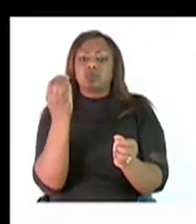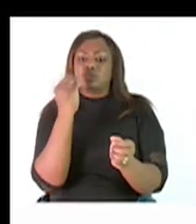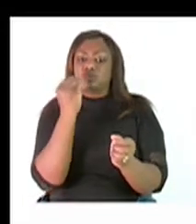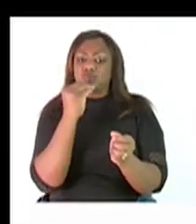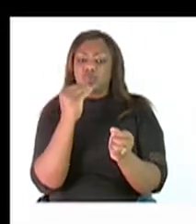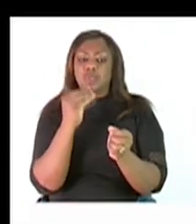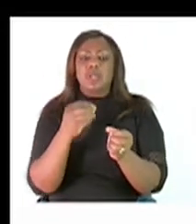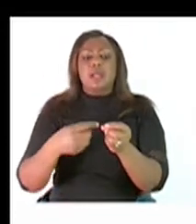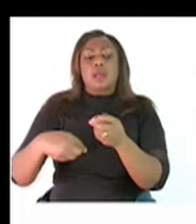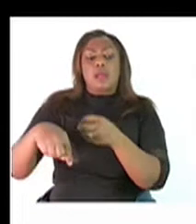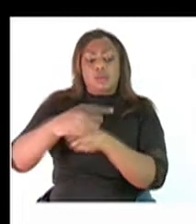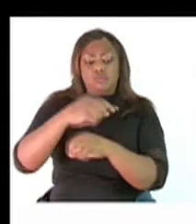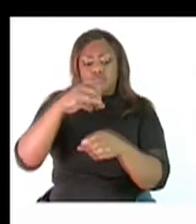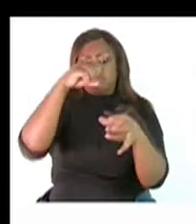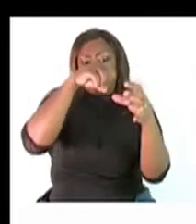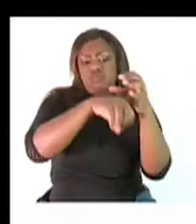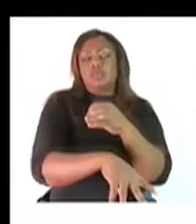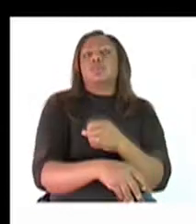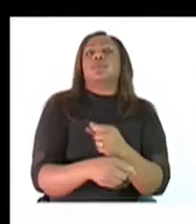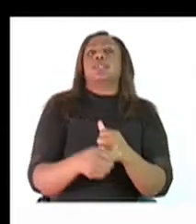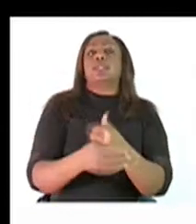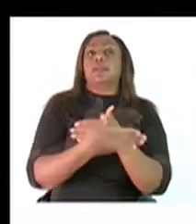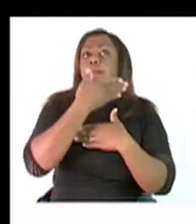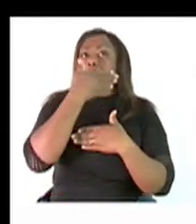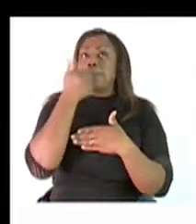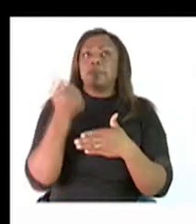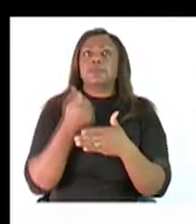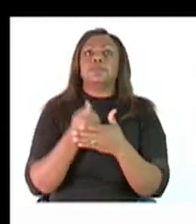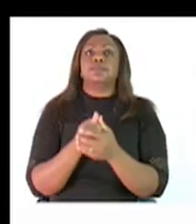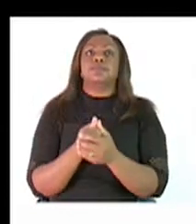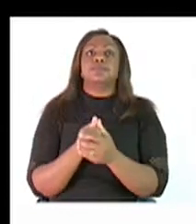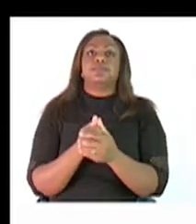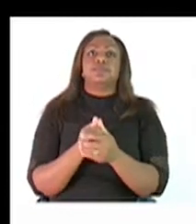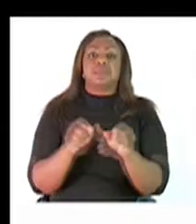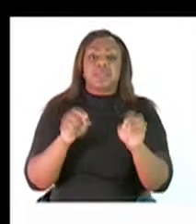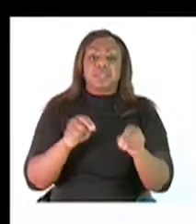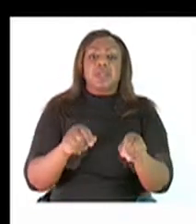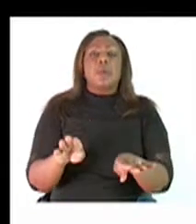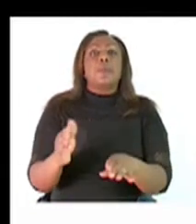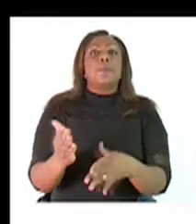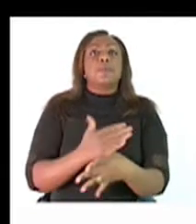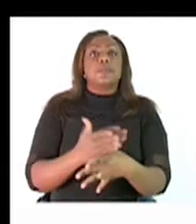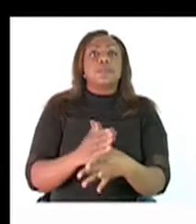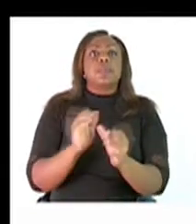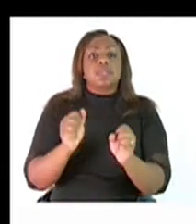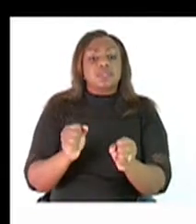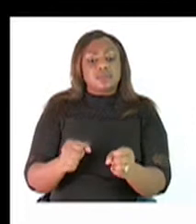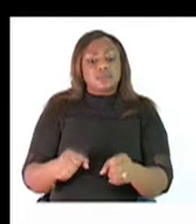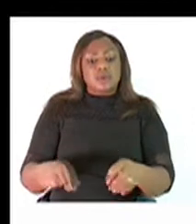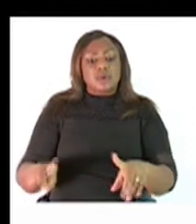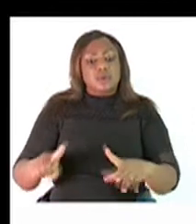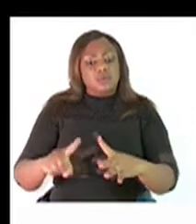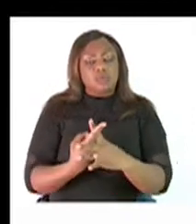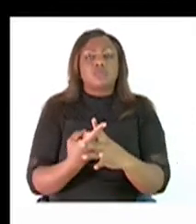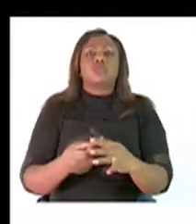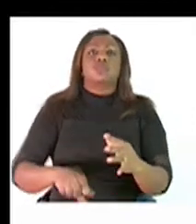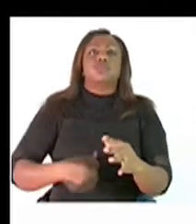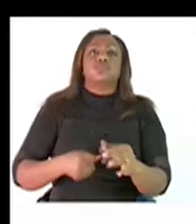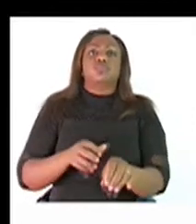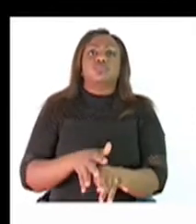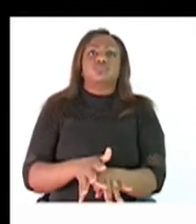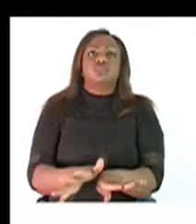contaminated, such as vegetables. This cross-contamination is a main cause of foodborne disease.